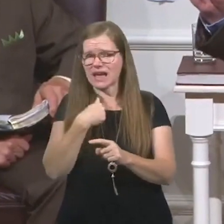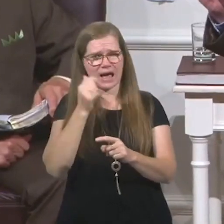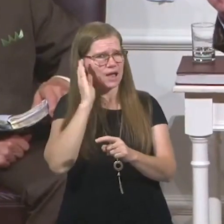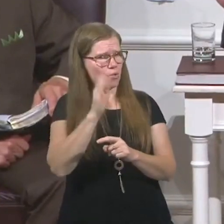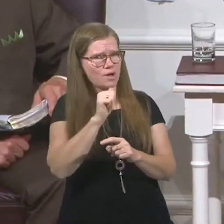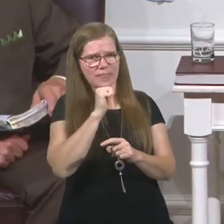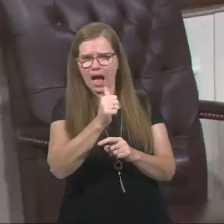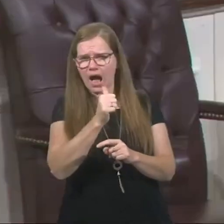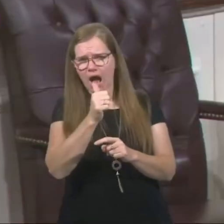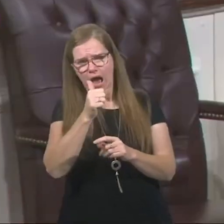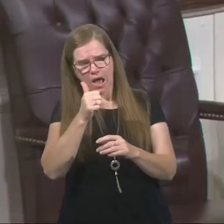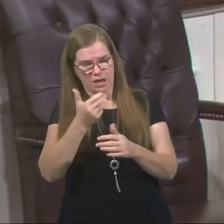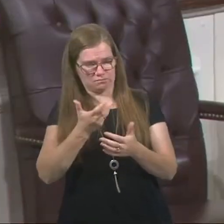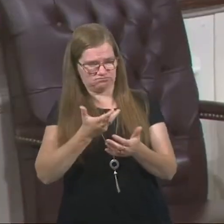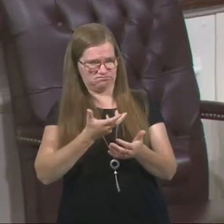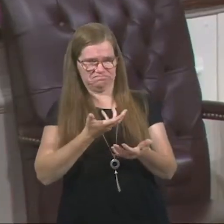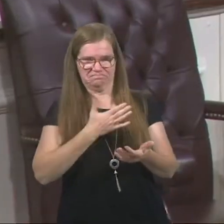time.